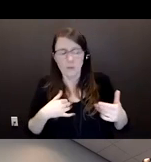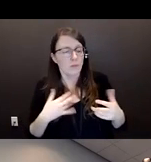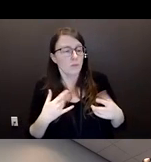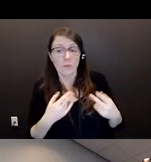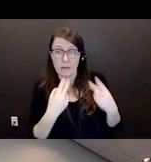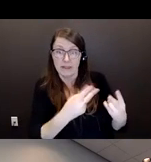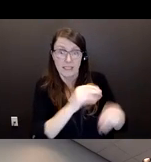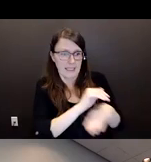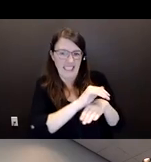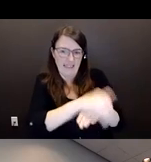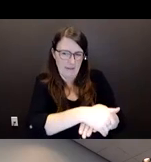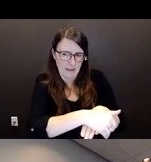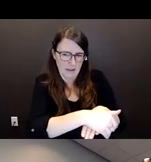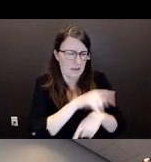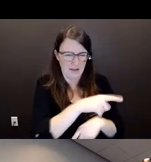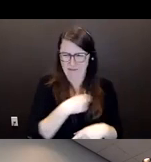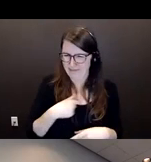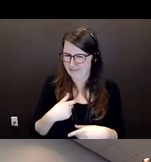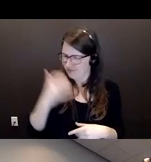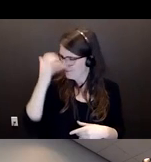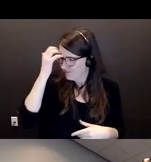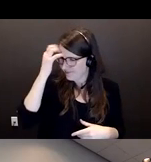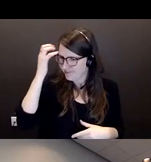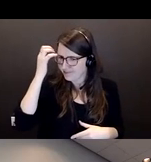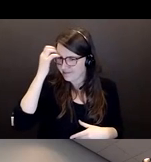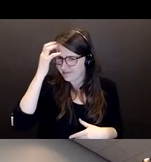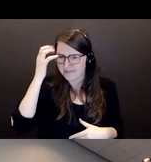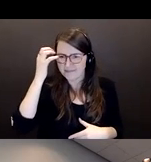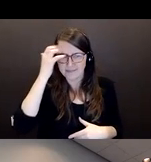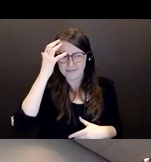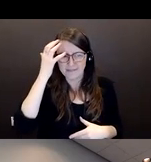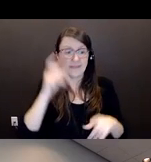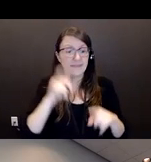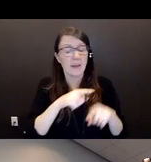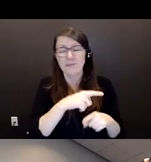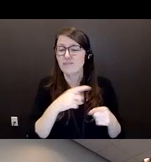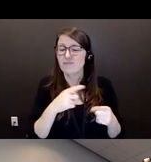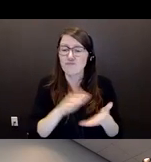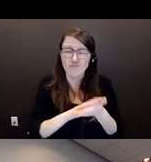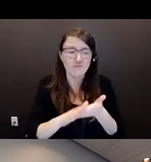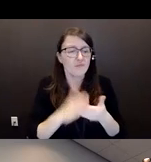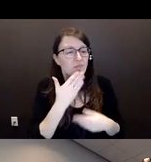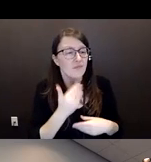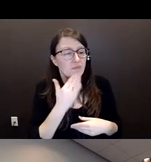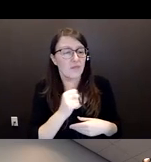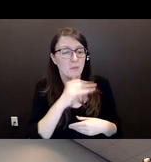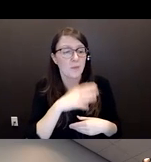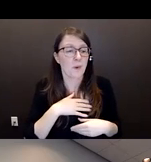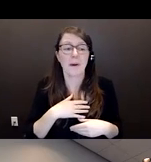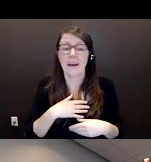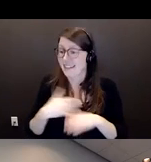That bothered her. It bothered her greatly, but because she was such a lovely lady, she'd let him in.